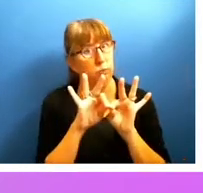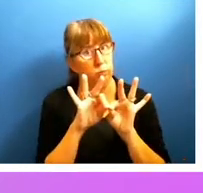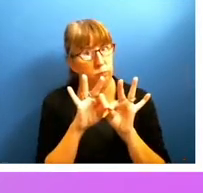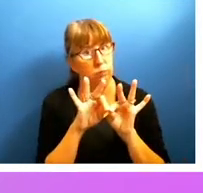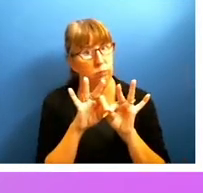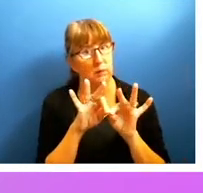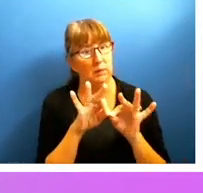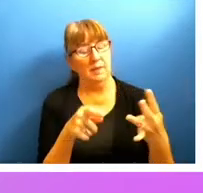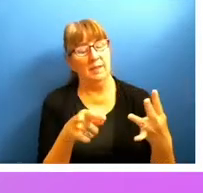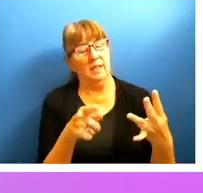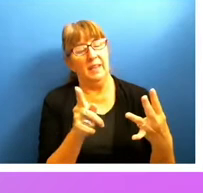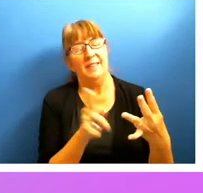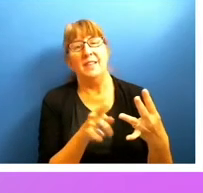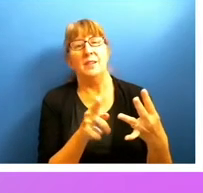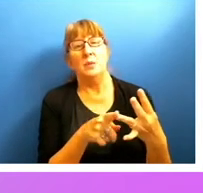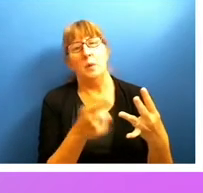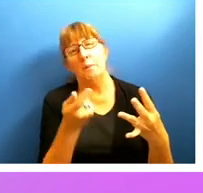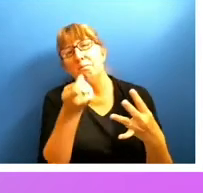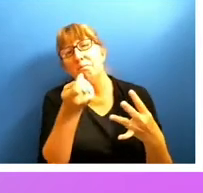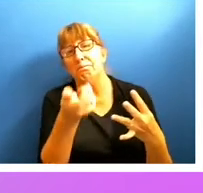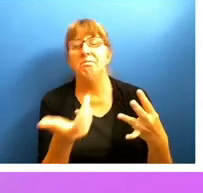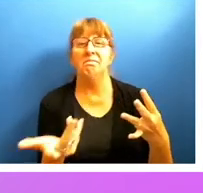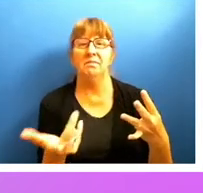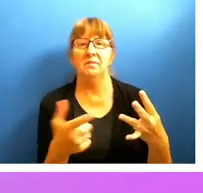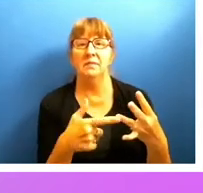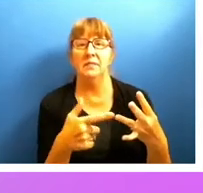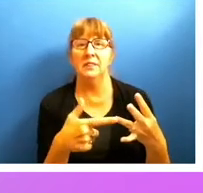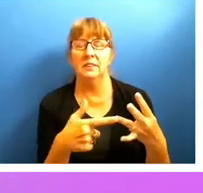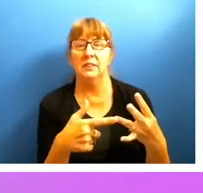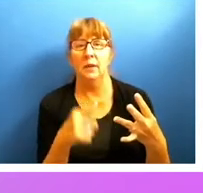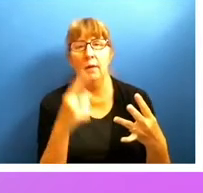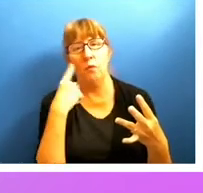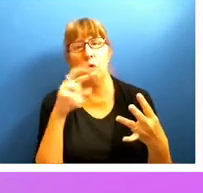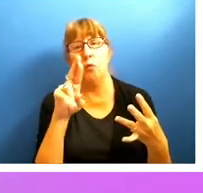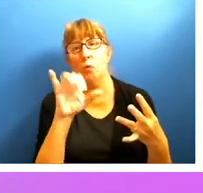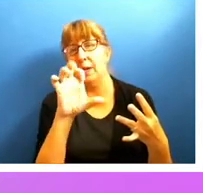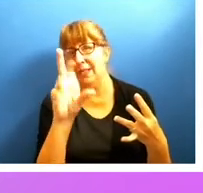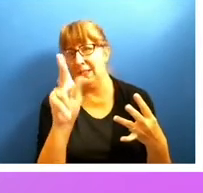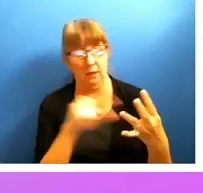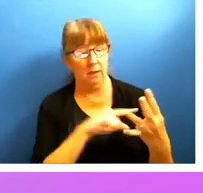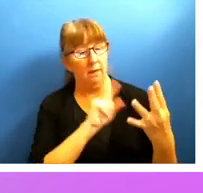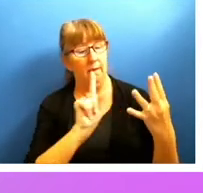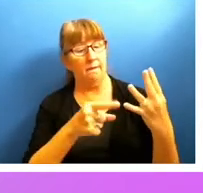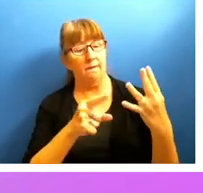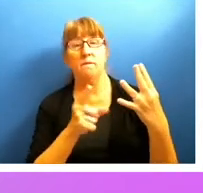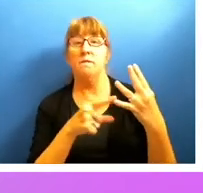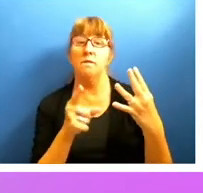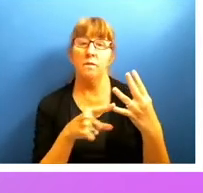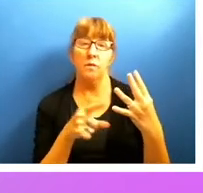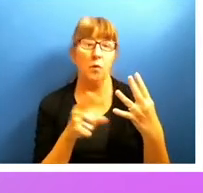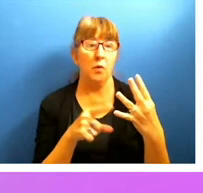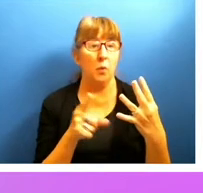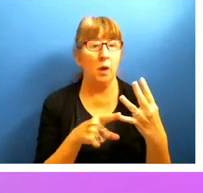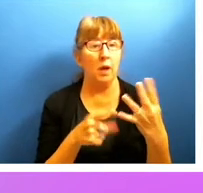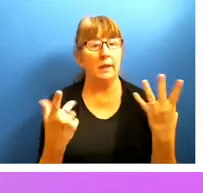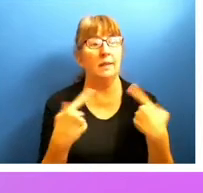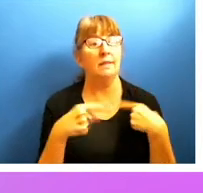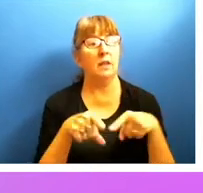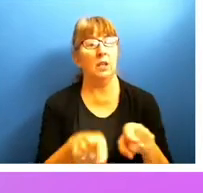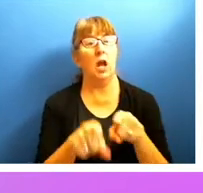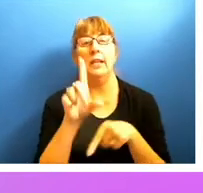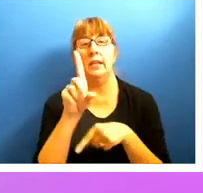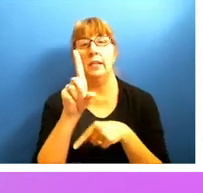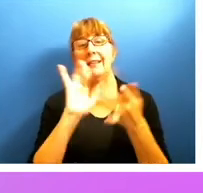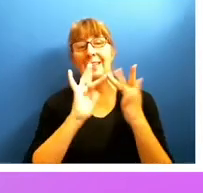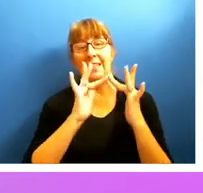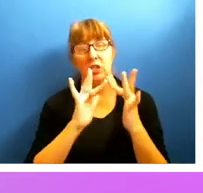value of risk mitigation. And probably the fourth one, which is aligning your digital presence with your company core values